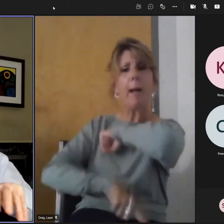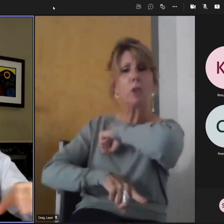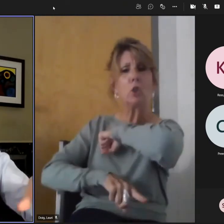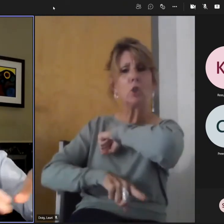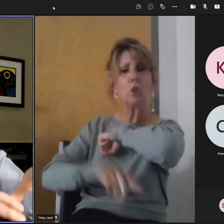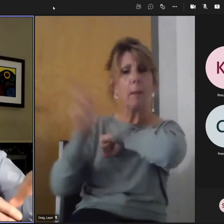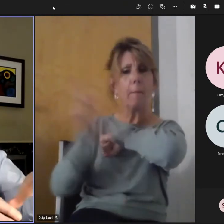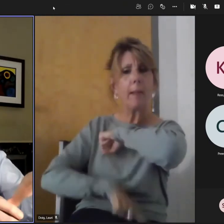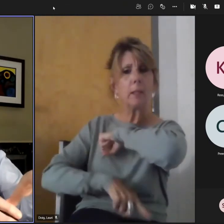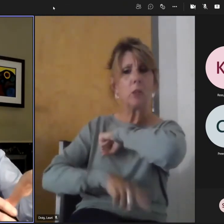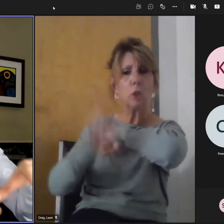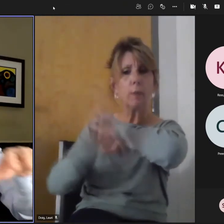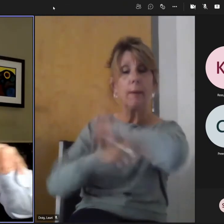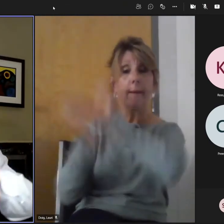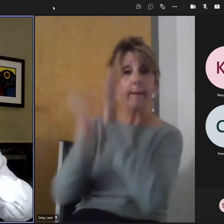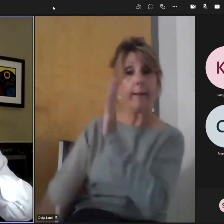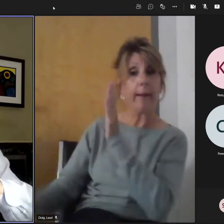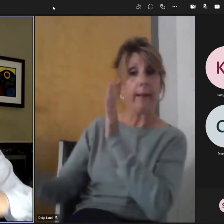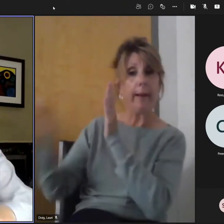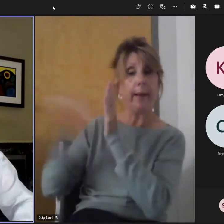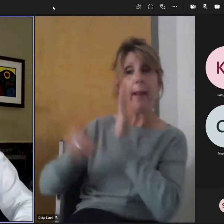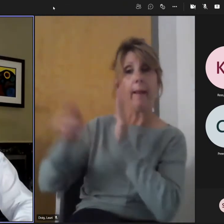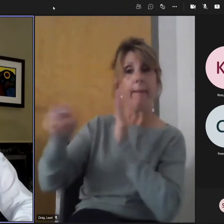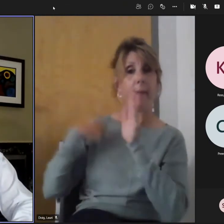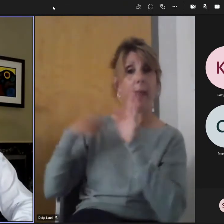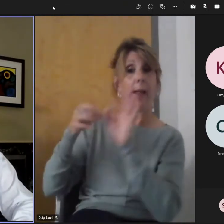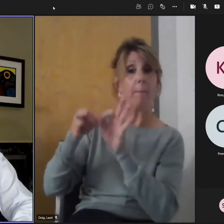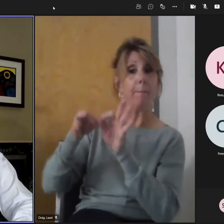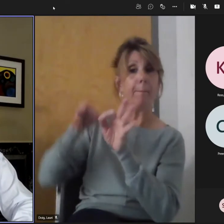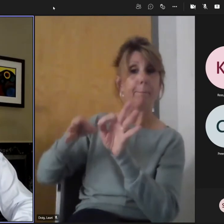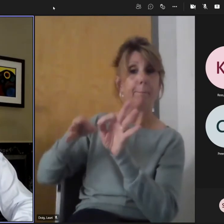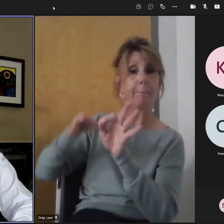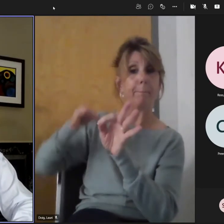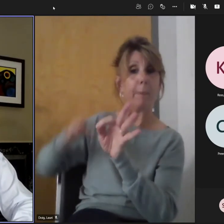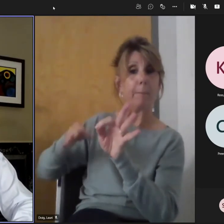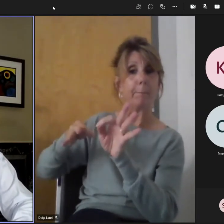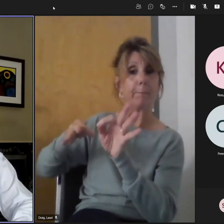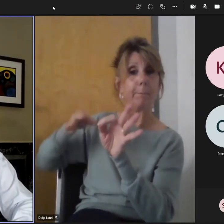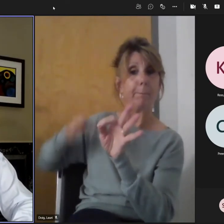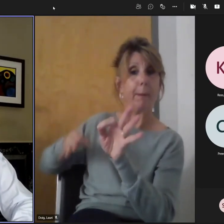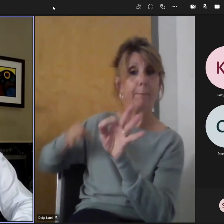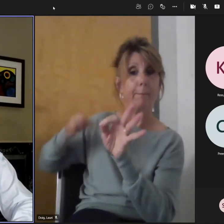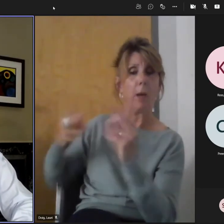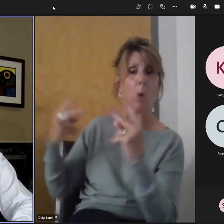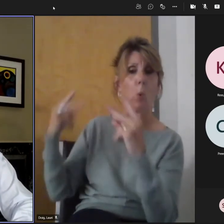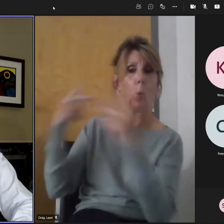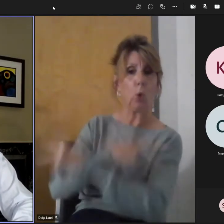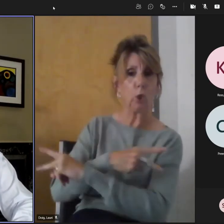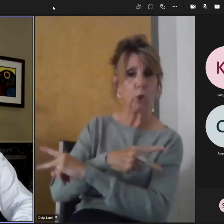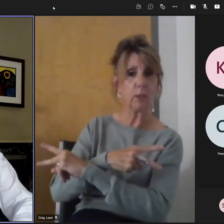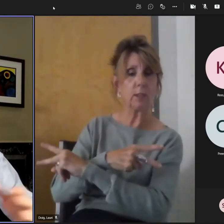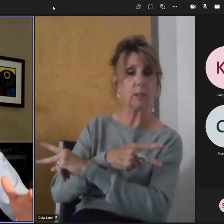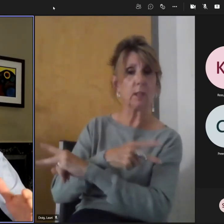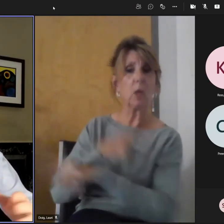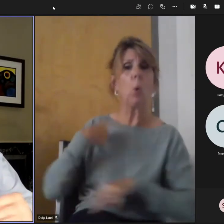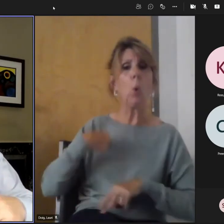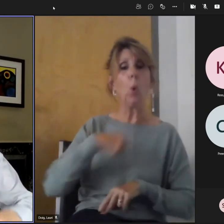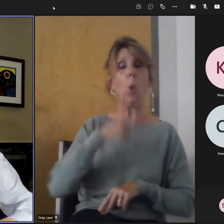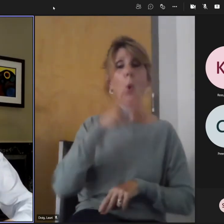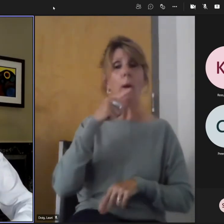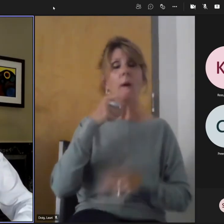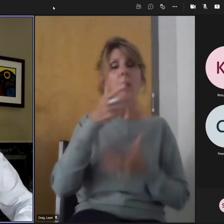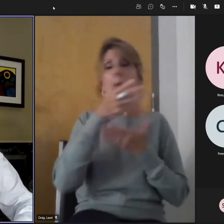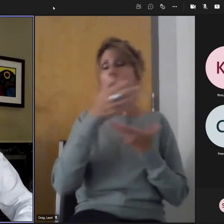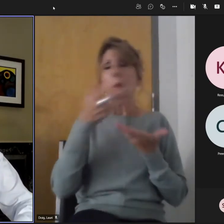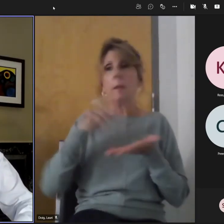that cycle and get into the well-being and move it into that. There are a lot of great teachers out there who know this and we need leaders, school principals,